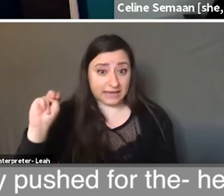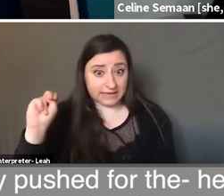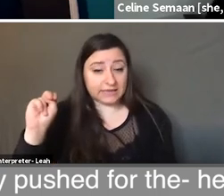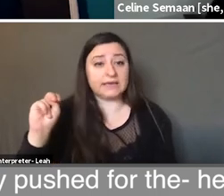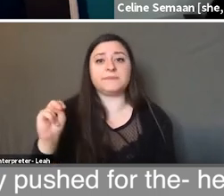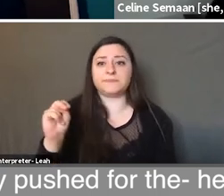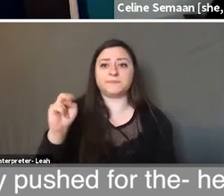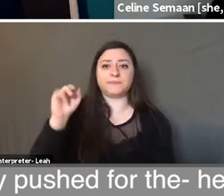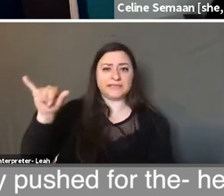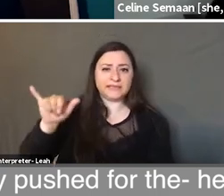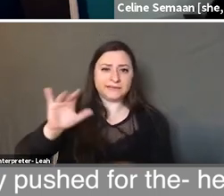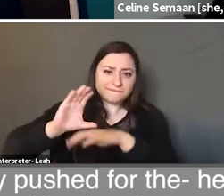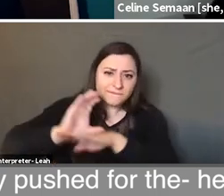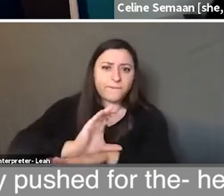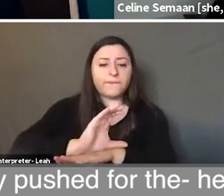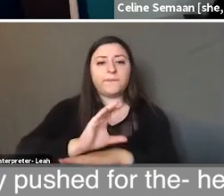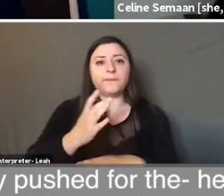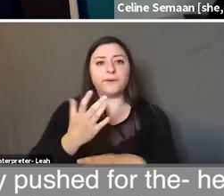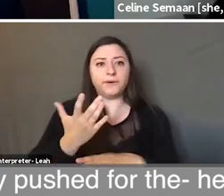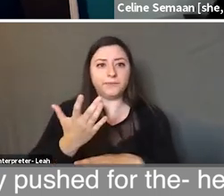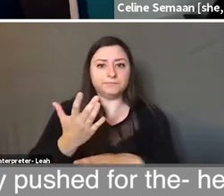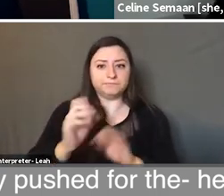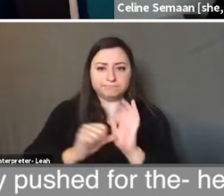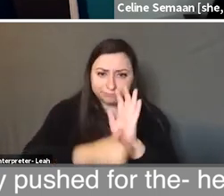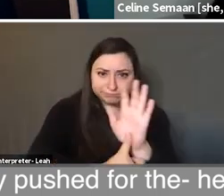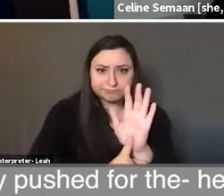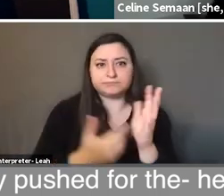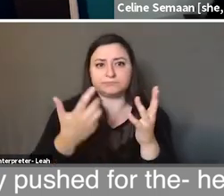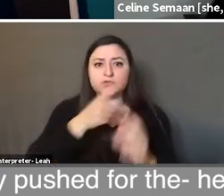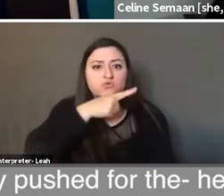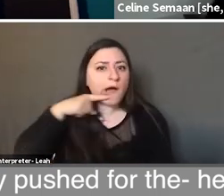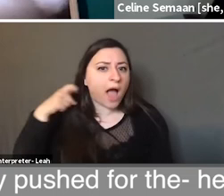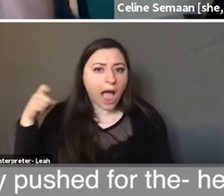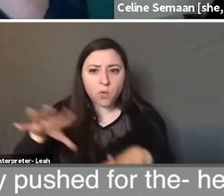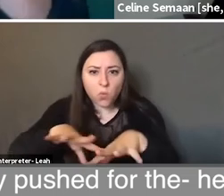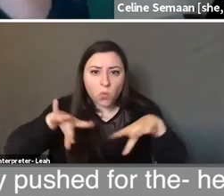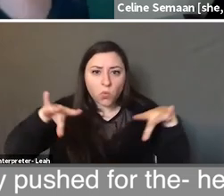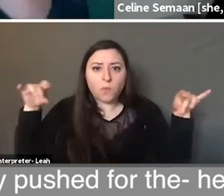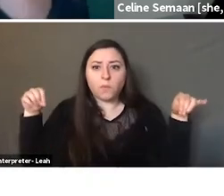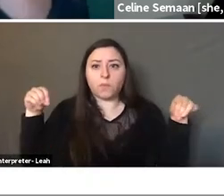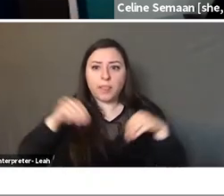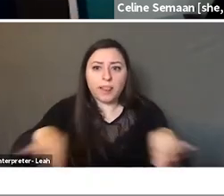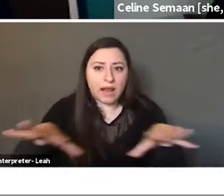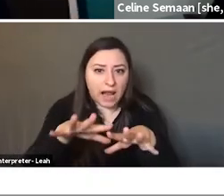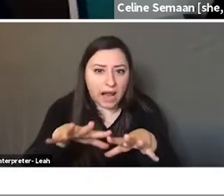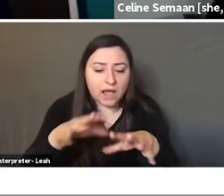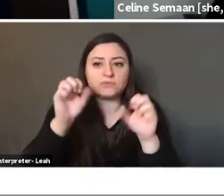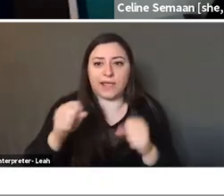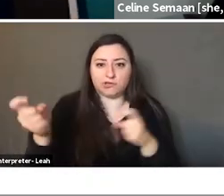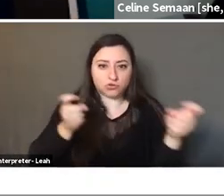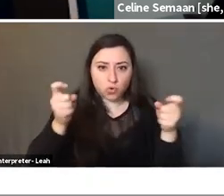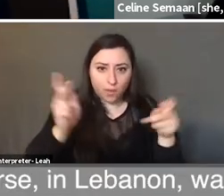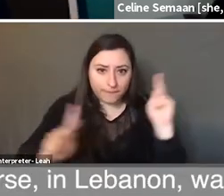for the, he wanted to dry the marshlands so he can control the population that